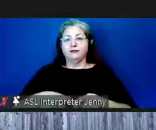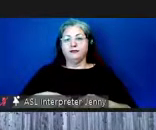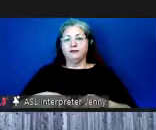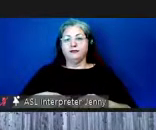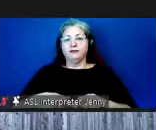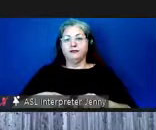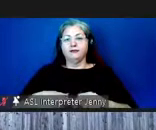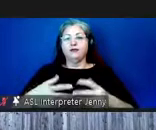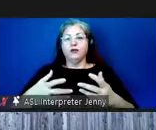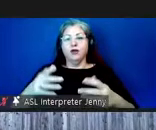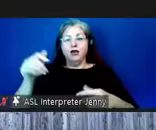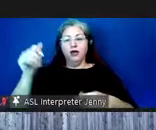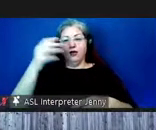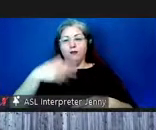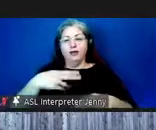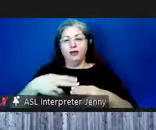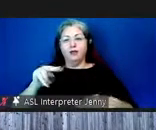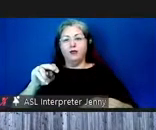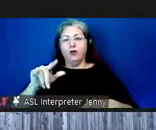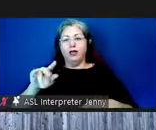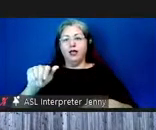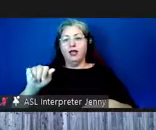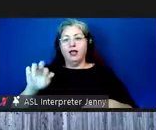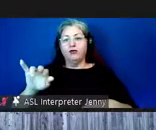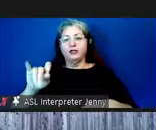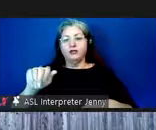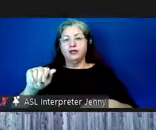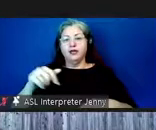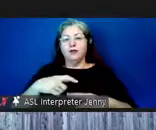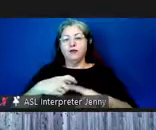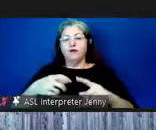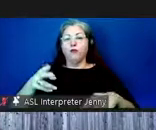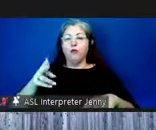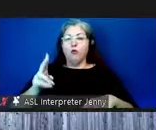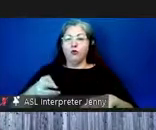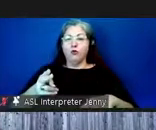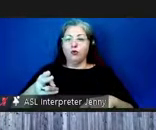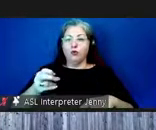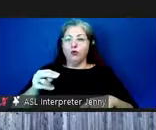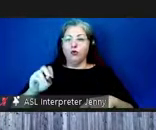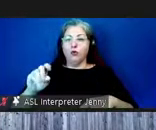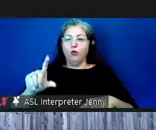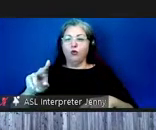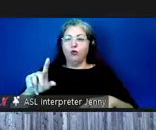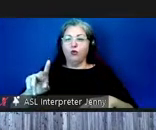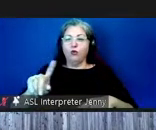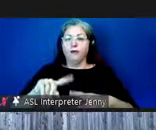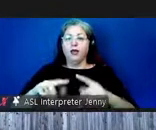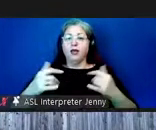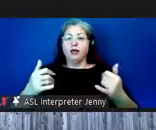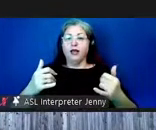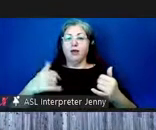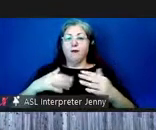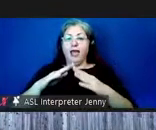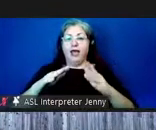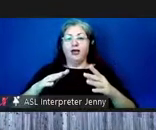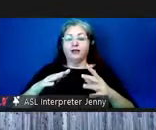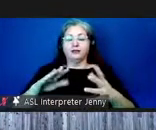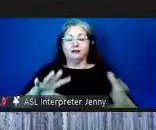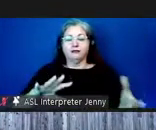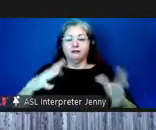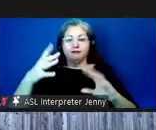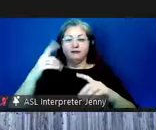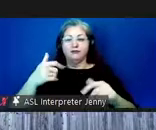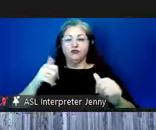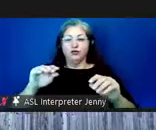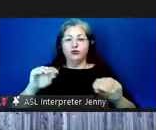so aloha my name is noilani arista i'm from honolulu um at this time my house is all upside down because